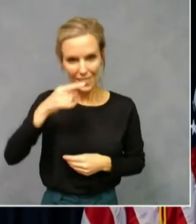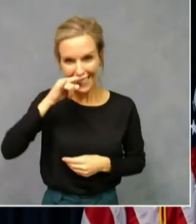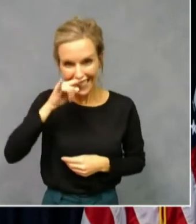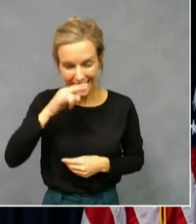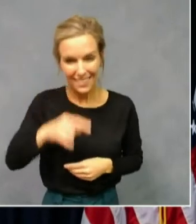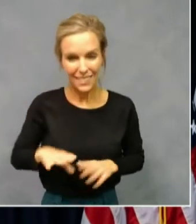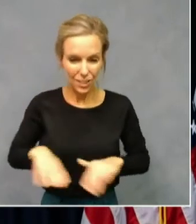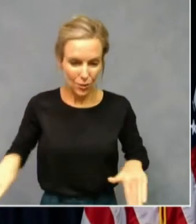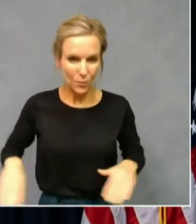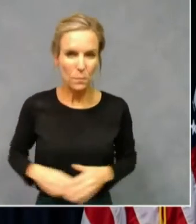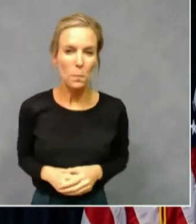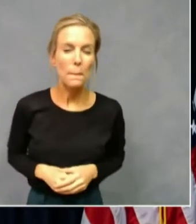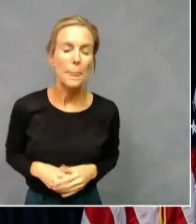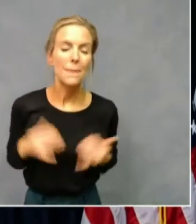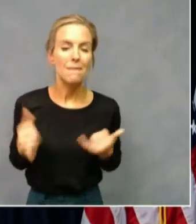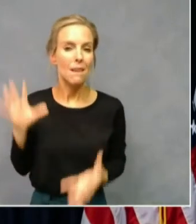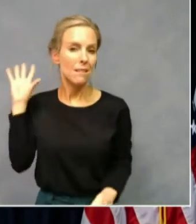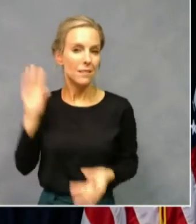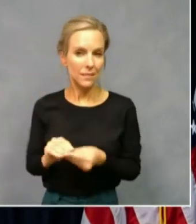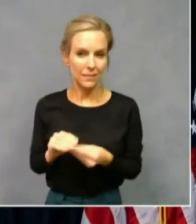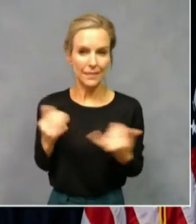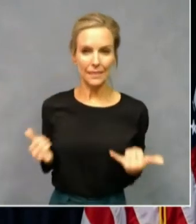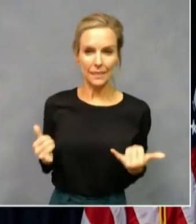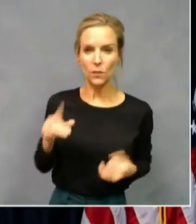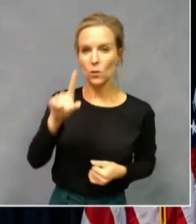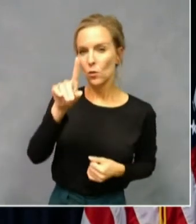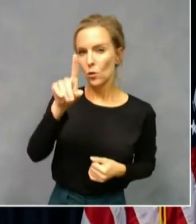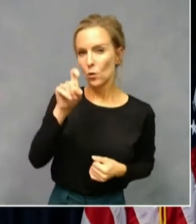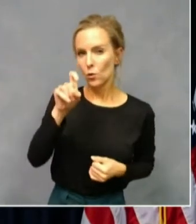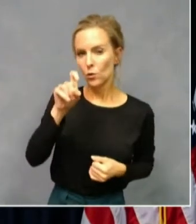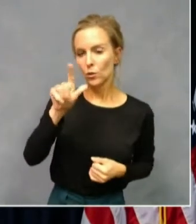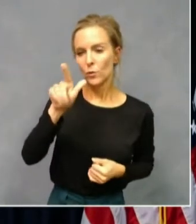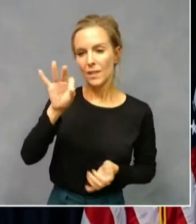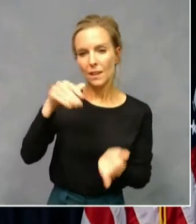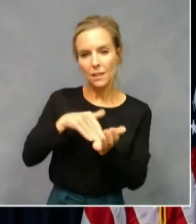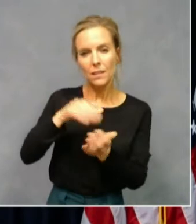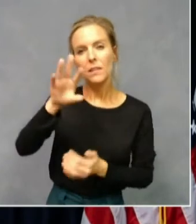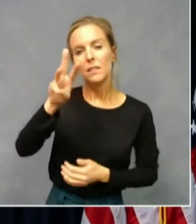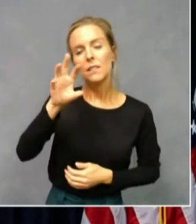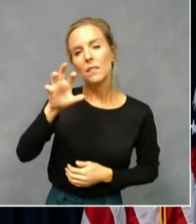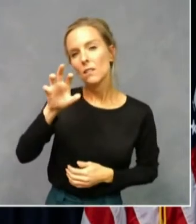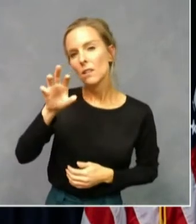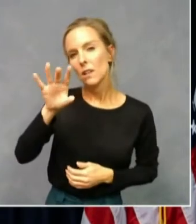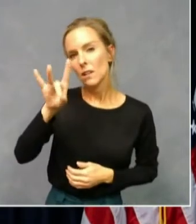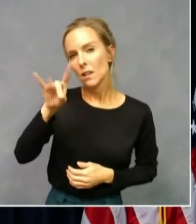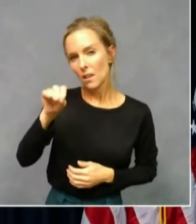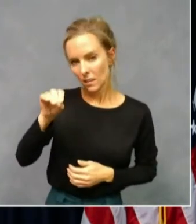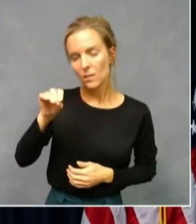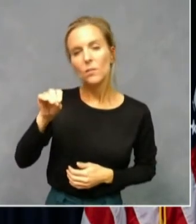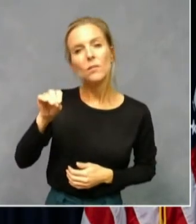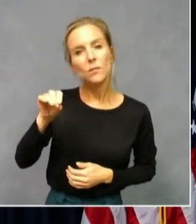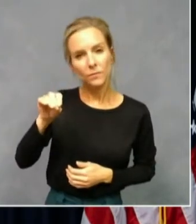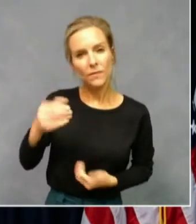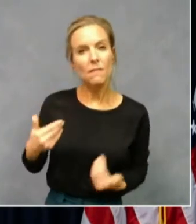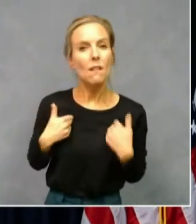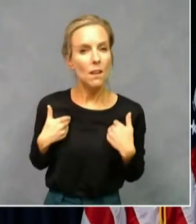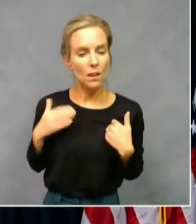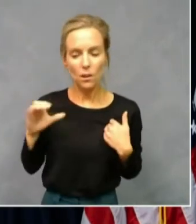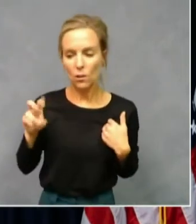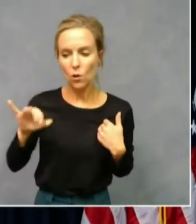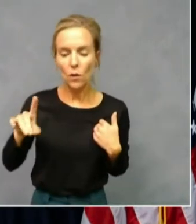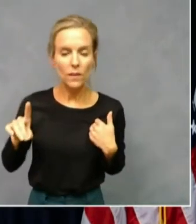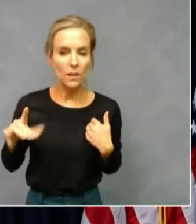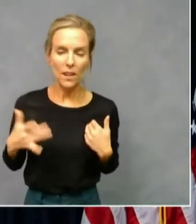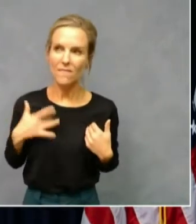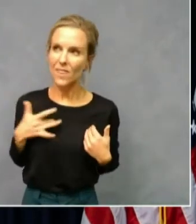Brings our total number of cases now to 129,680. It feels just the other day that